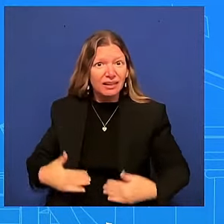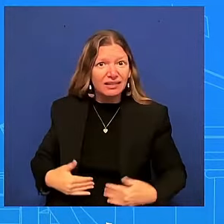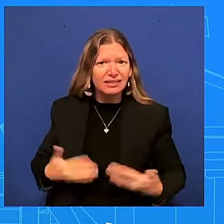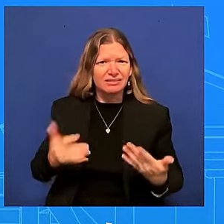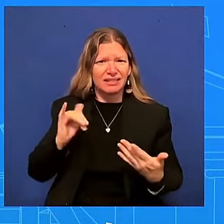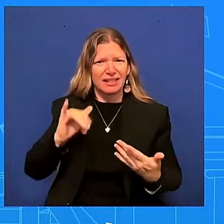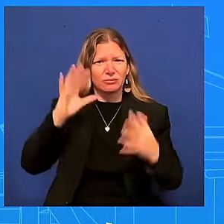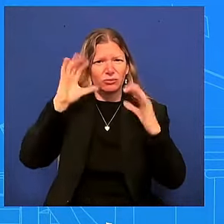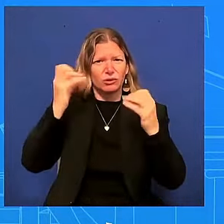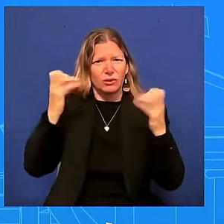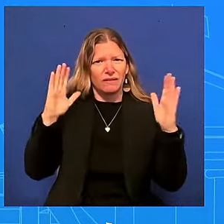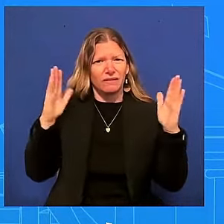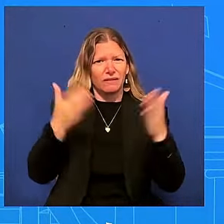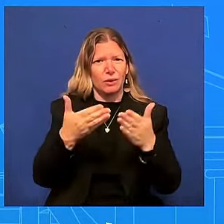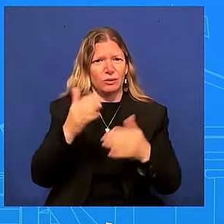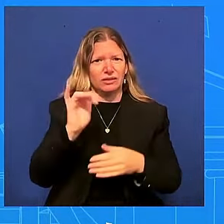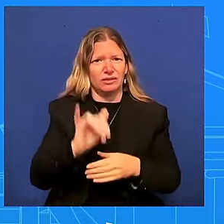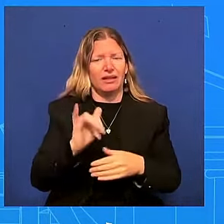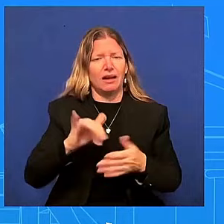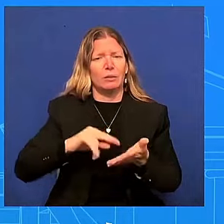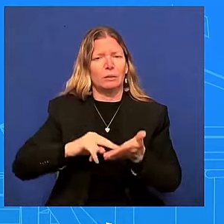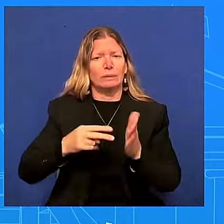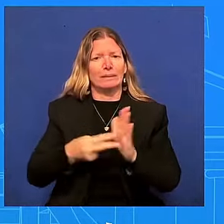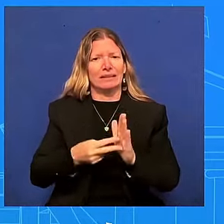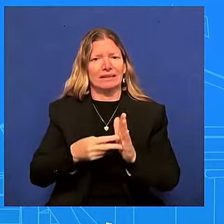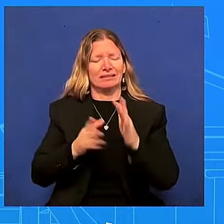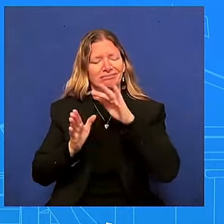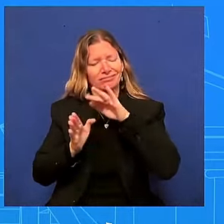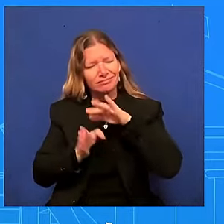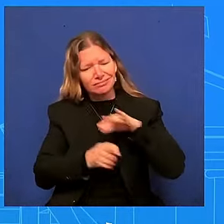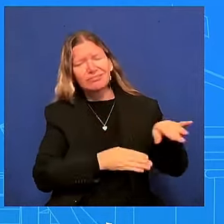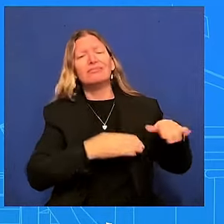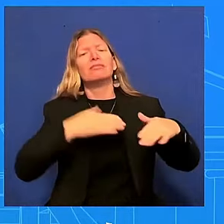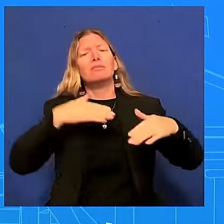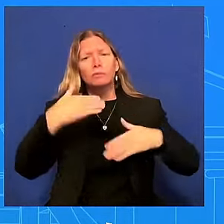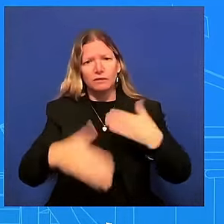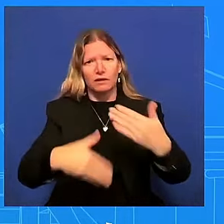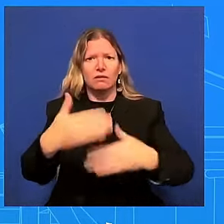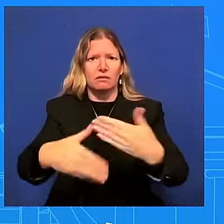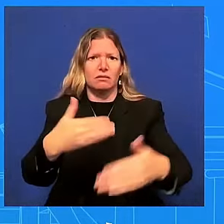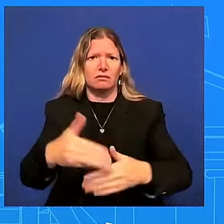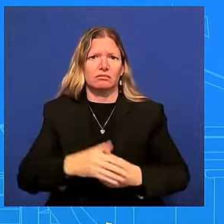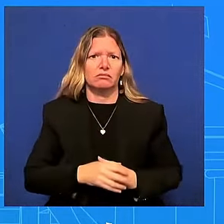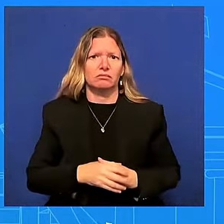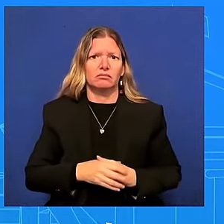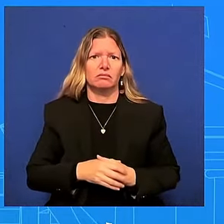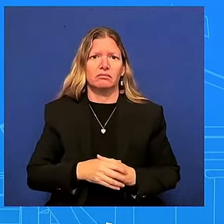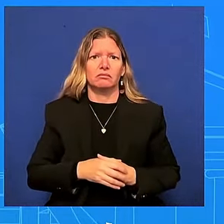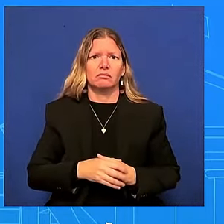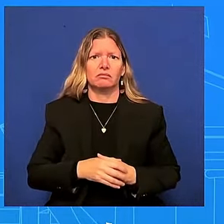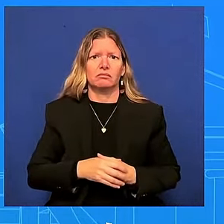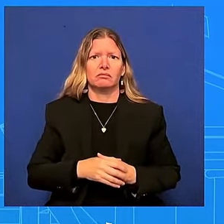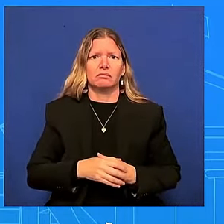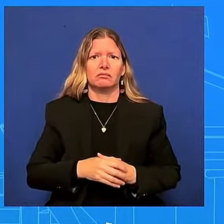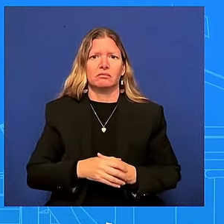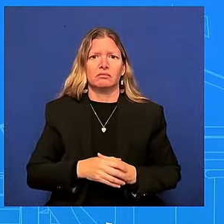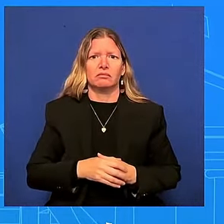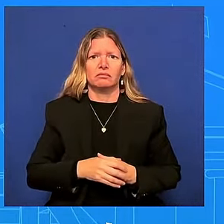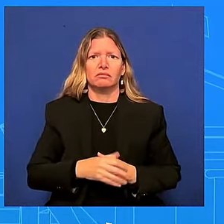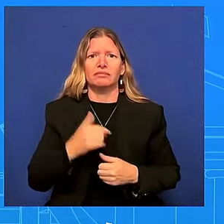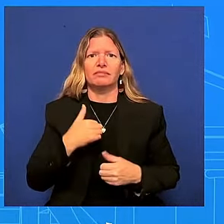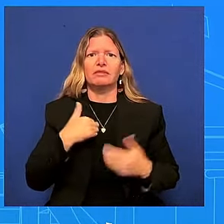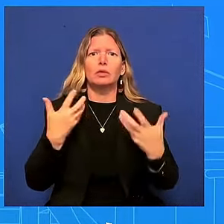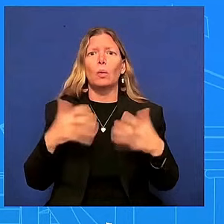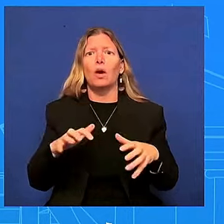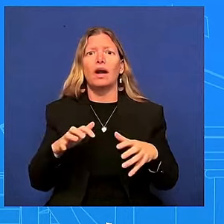i i am not taking away from from that i don't want to do that that is not i do not want to walk off this podium and that's what you all